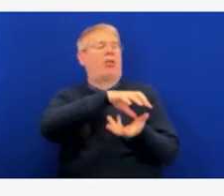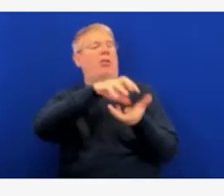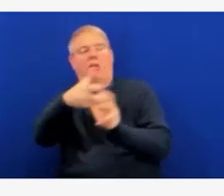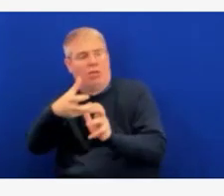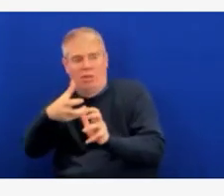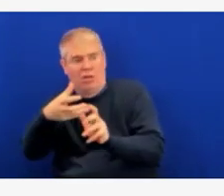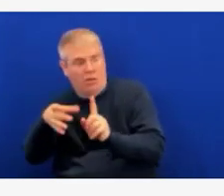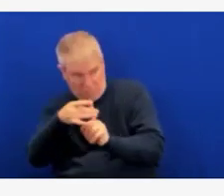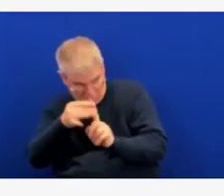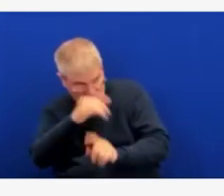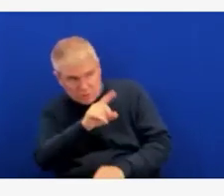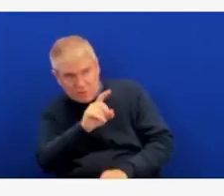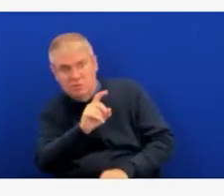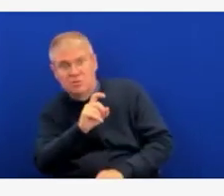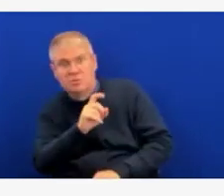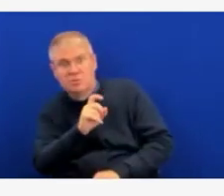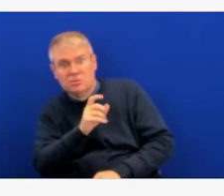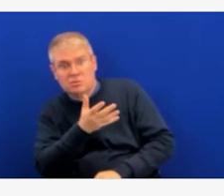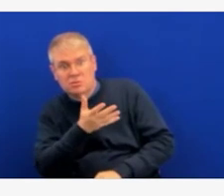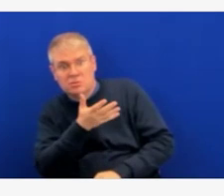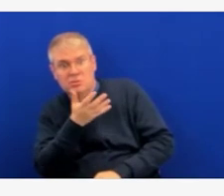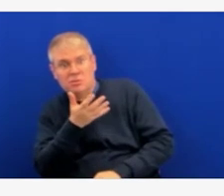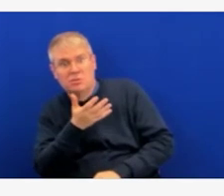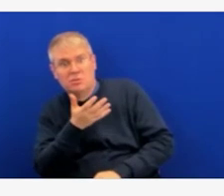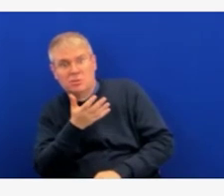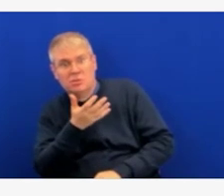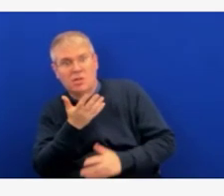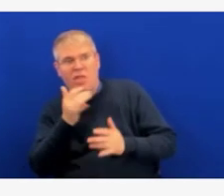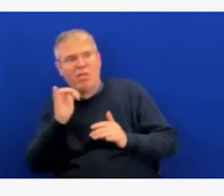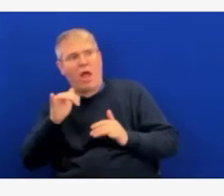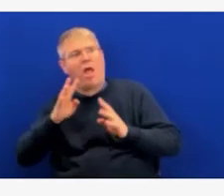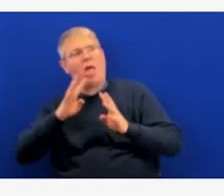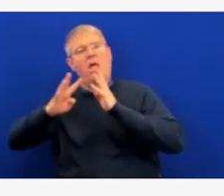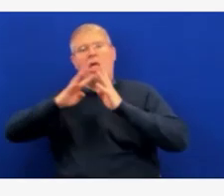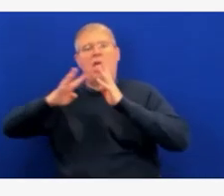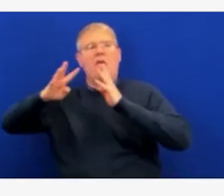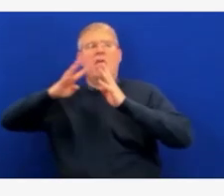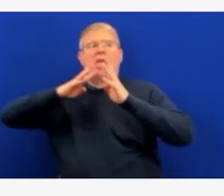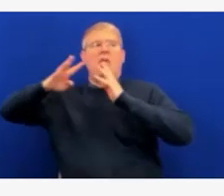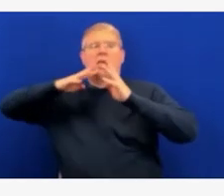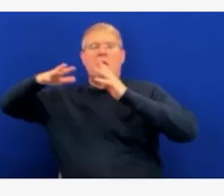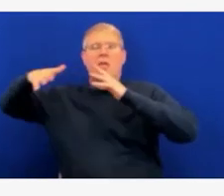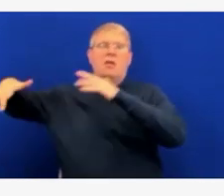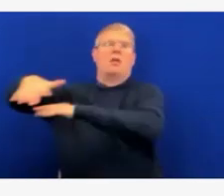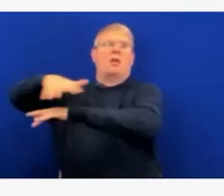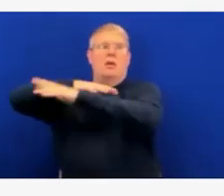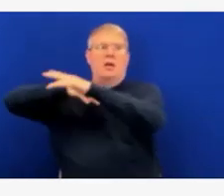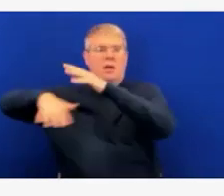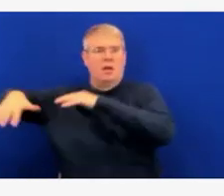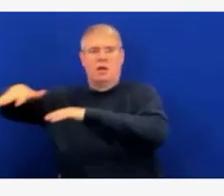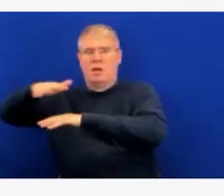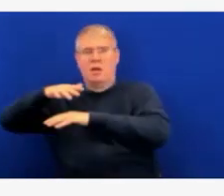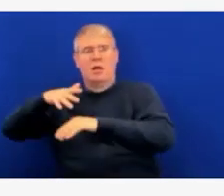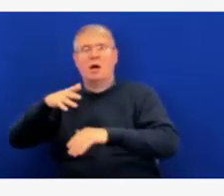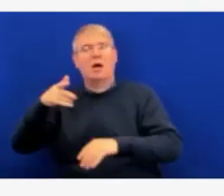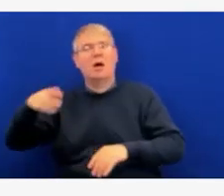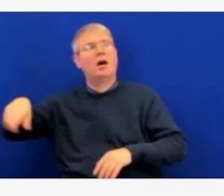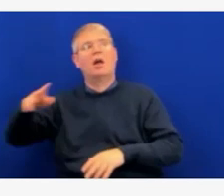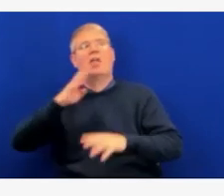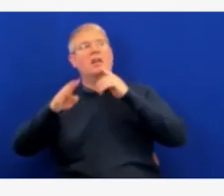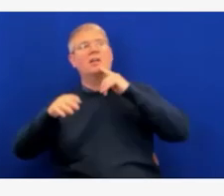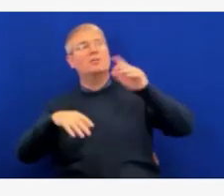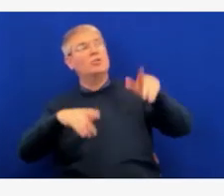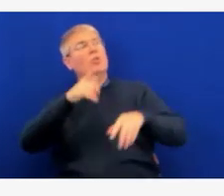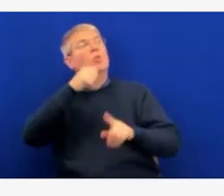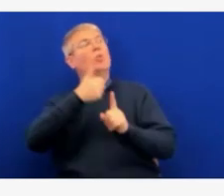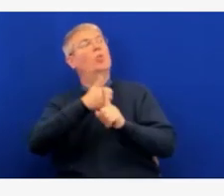idea when those might be published? I know that that was something that you've been working on for a few months now, but hoping for a little